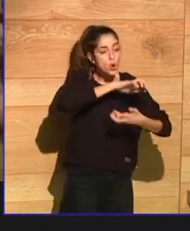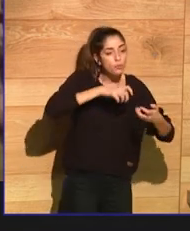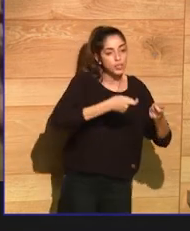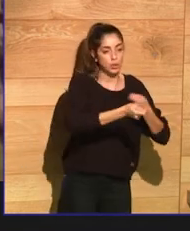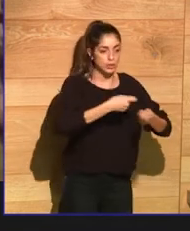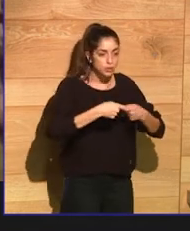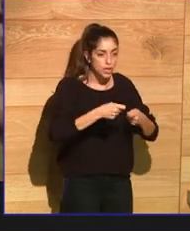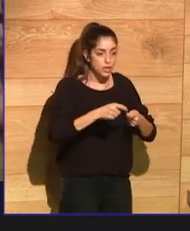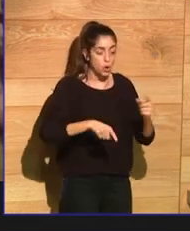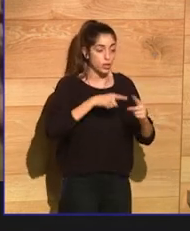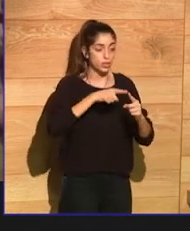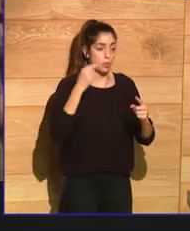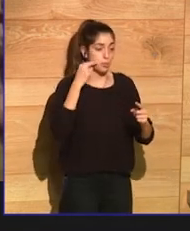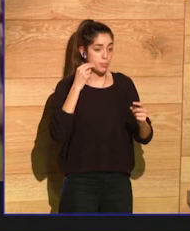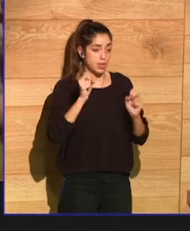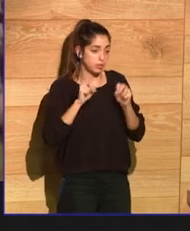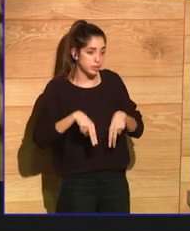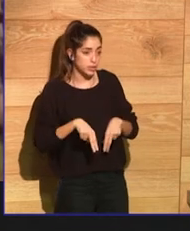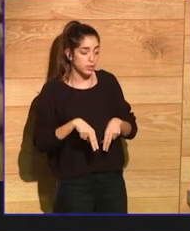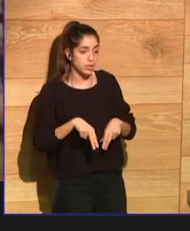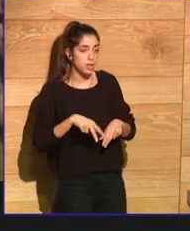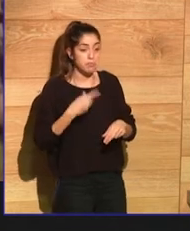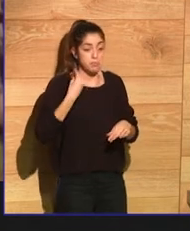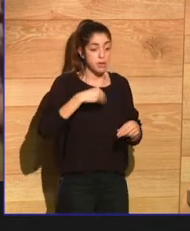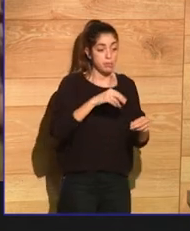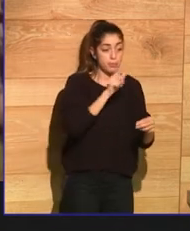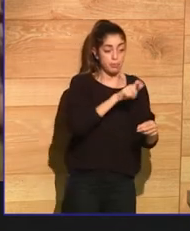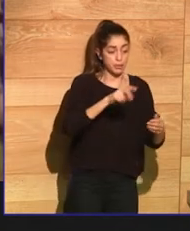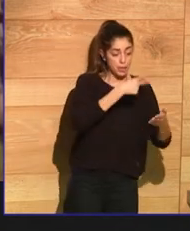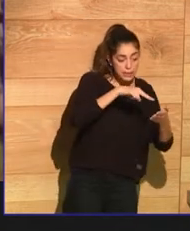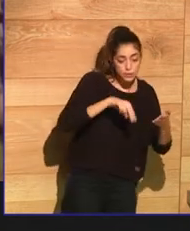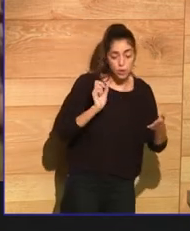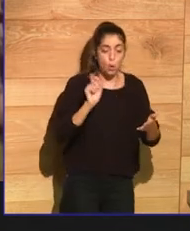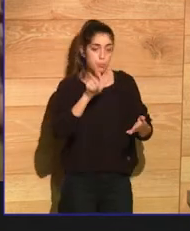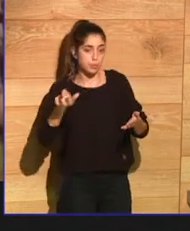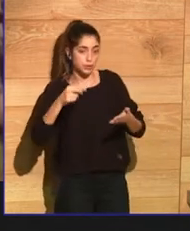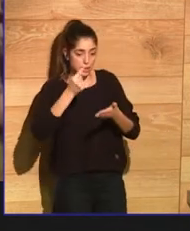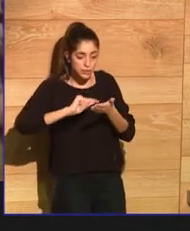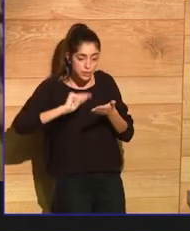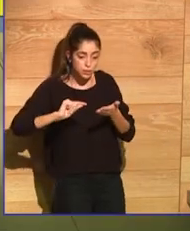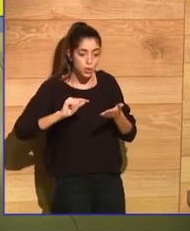and writers. They need a safe way to experience conflict so they can get used to it.